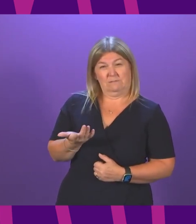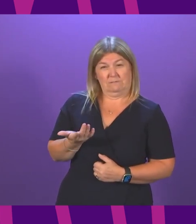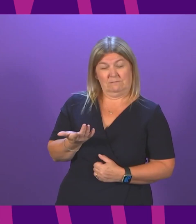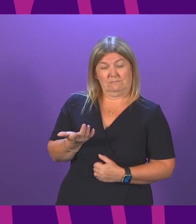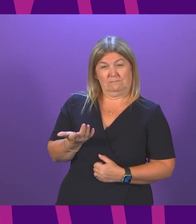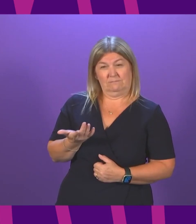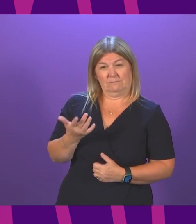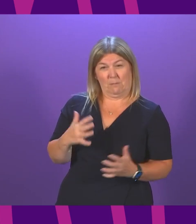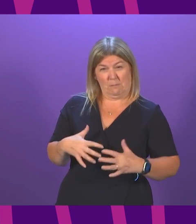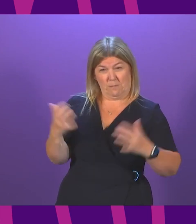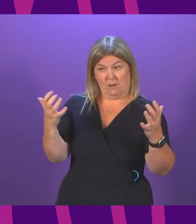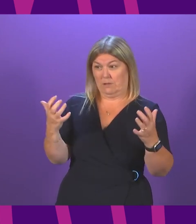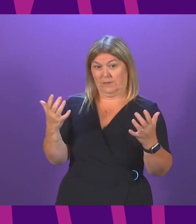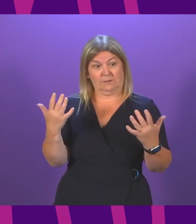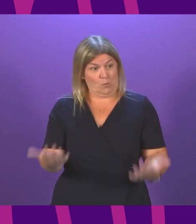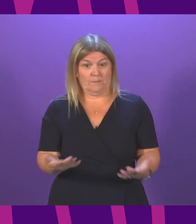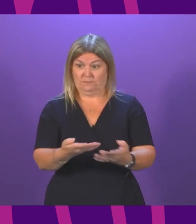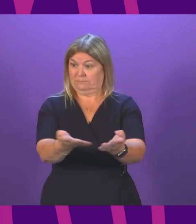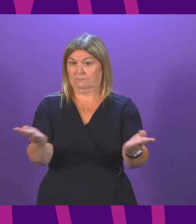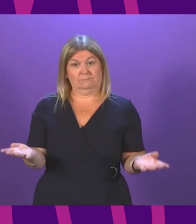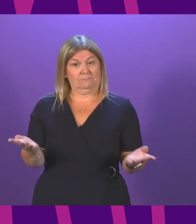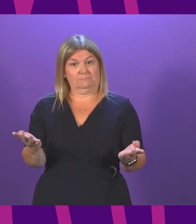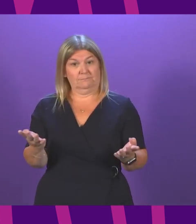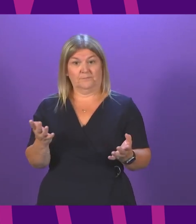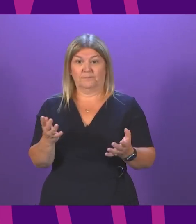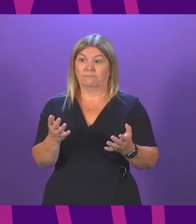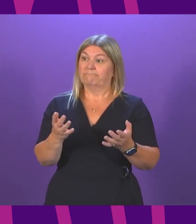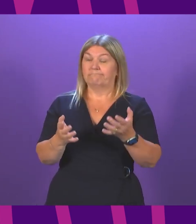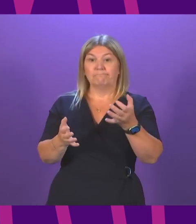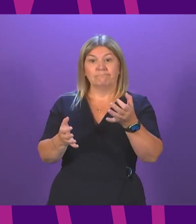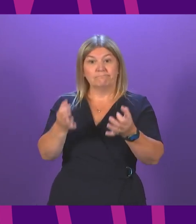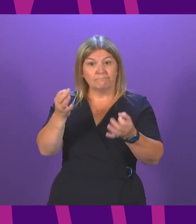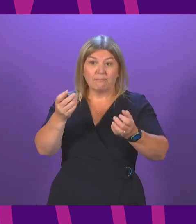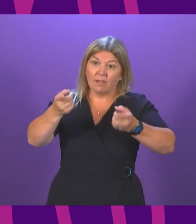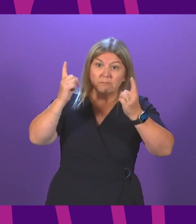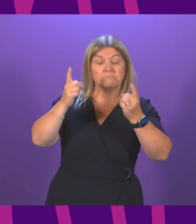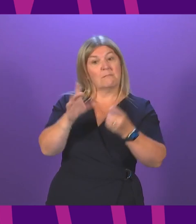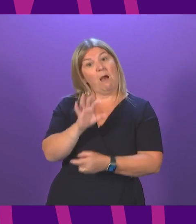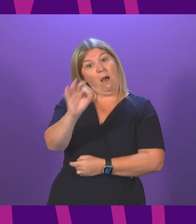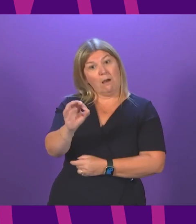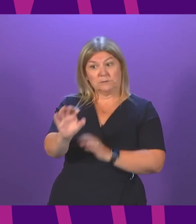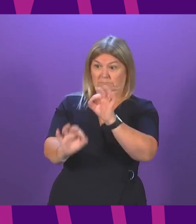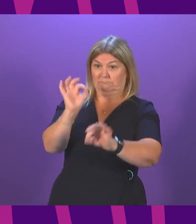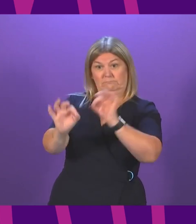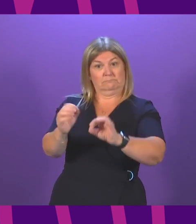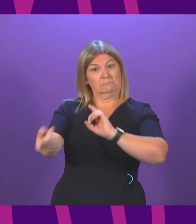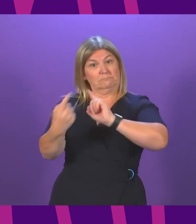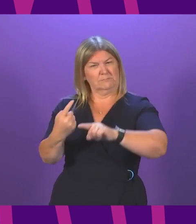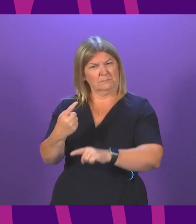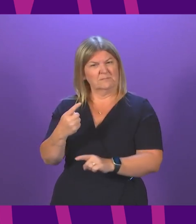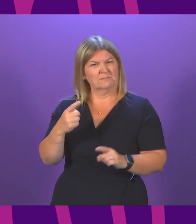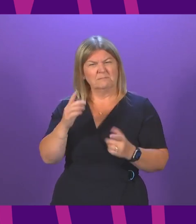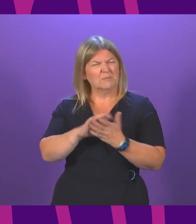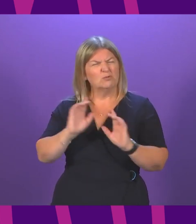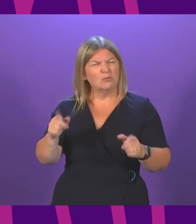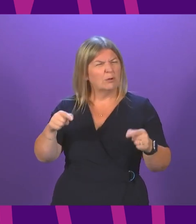is sitting at the moment, elected MSPs are asking her questions, and she is unable to answer. She may be able to paper the walls with her